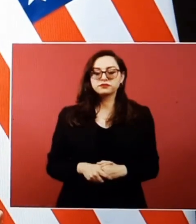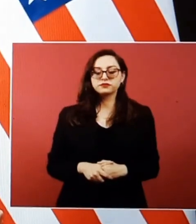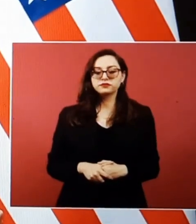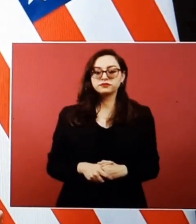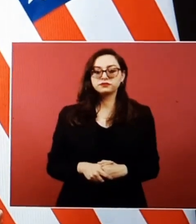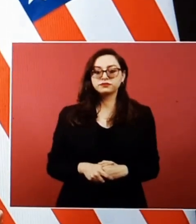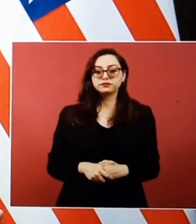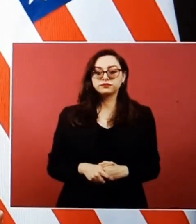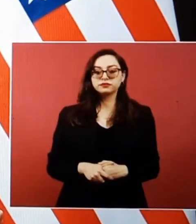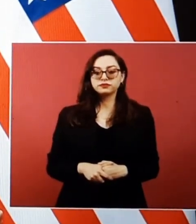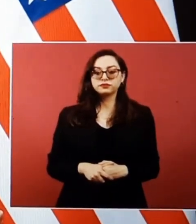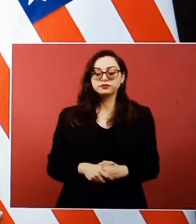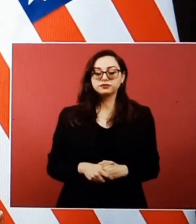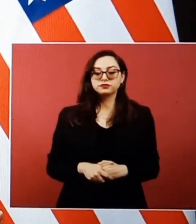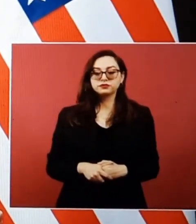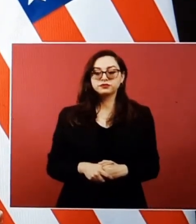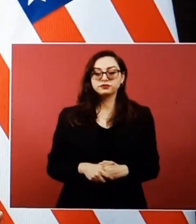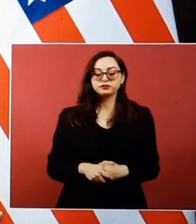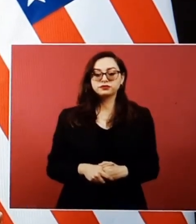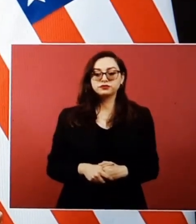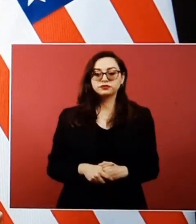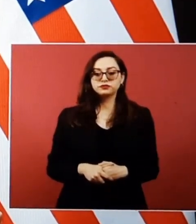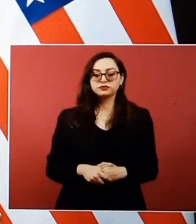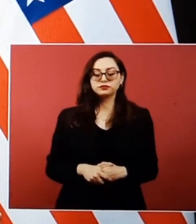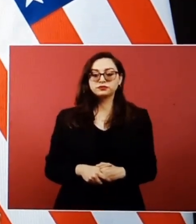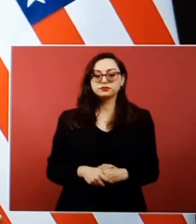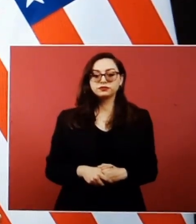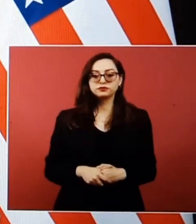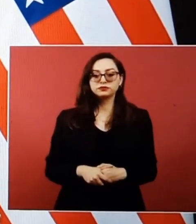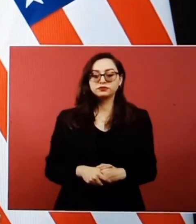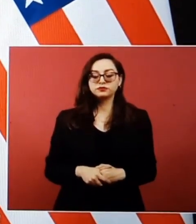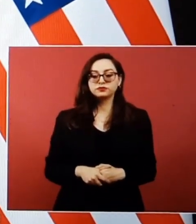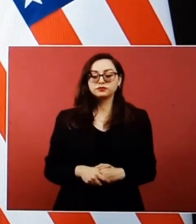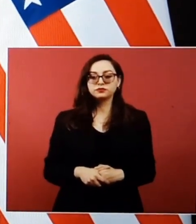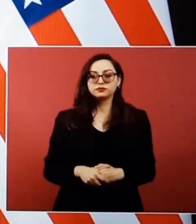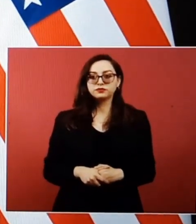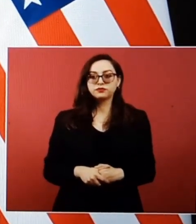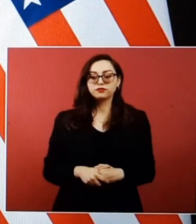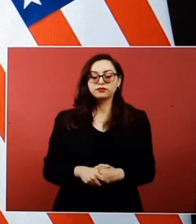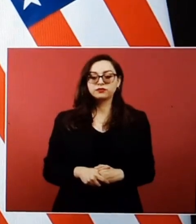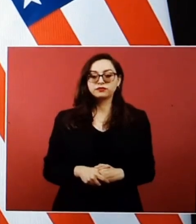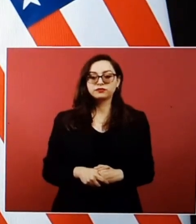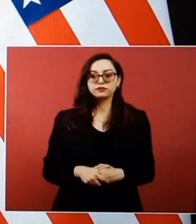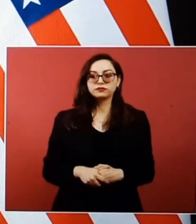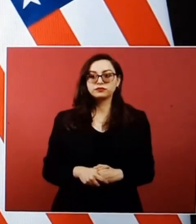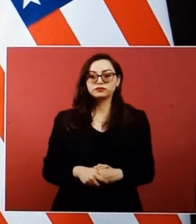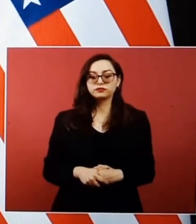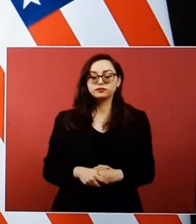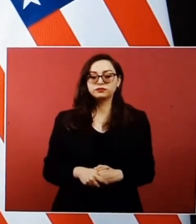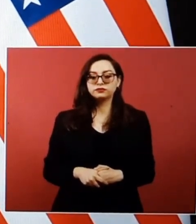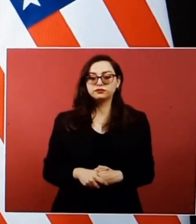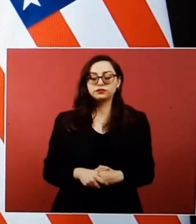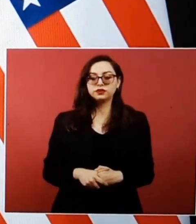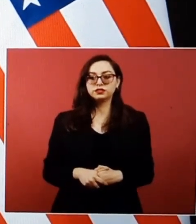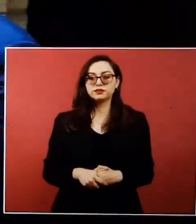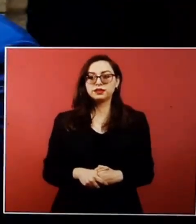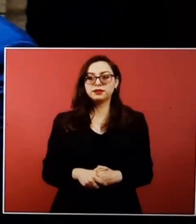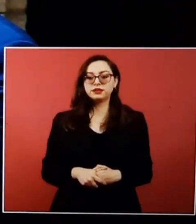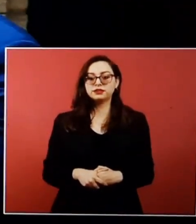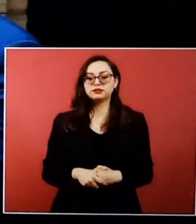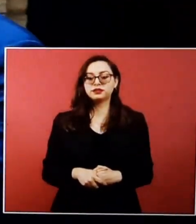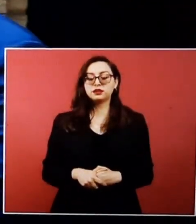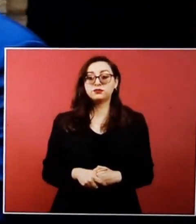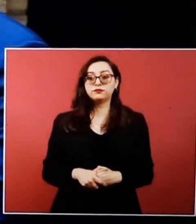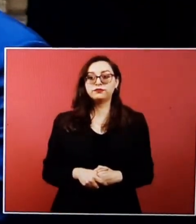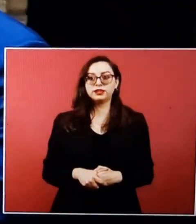And we're seeking a better life here in the United States of America. We also want to thank you, Mr. President, for